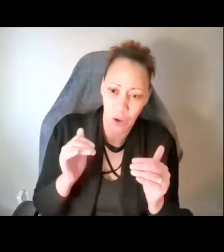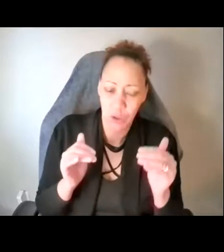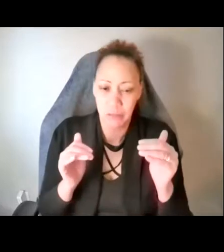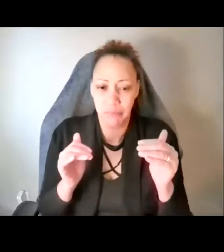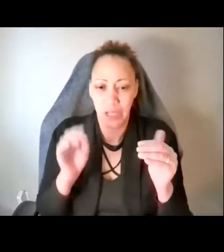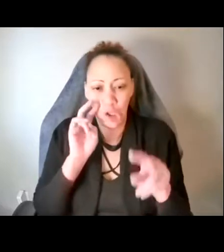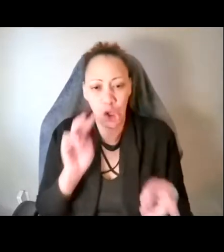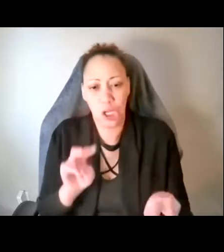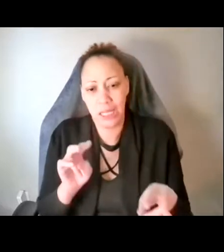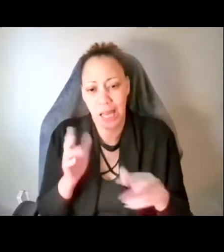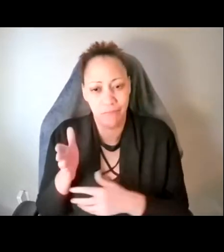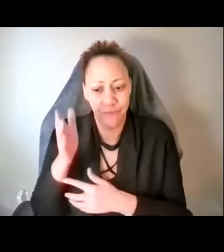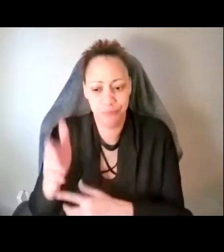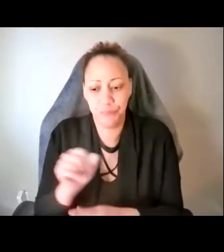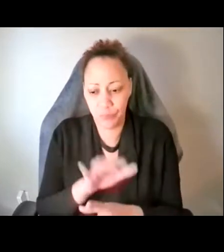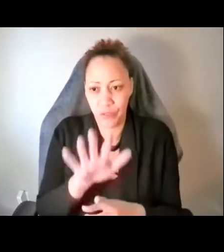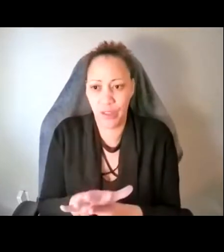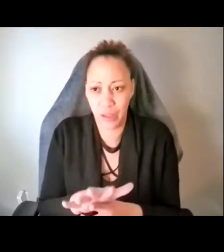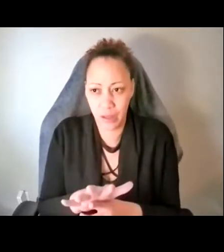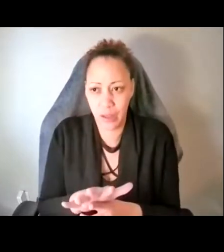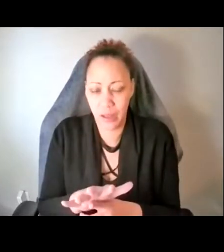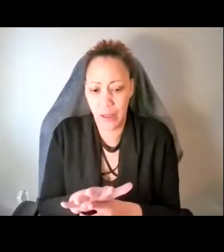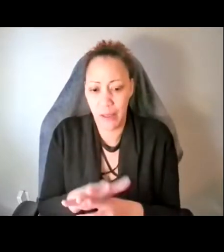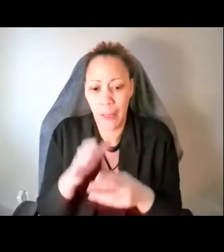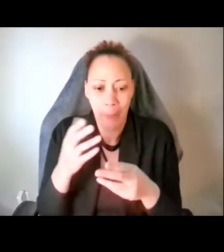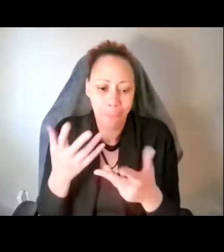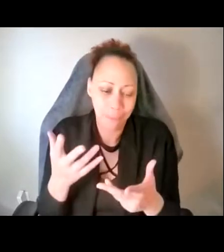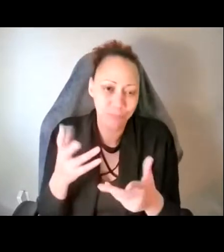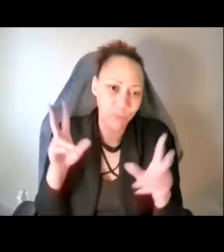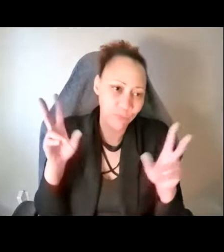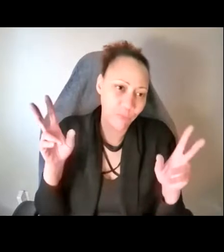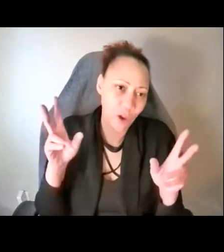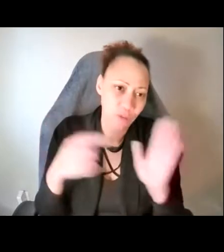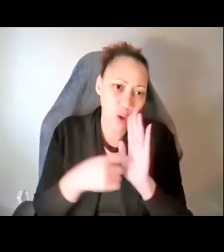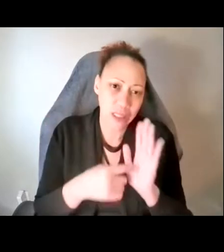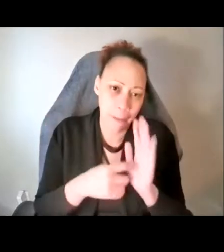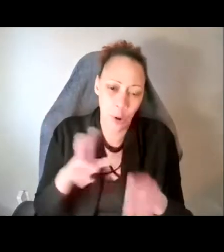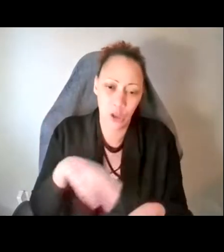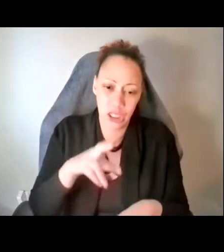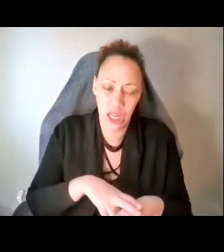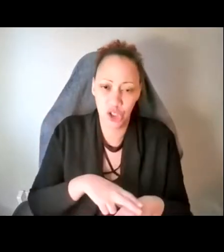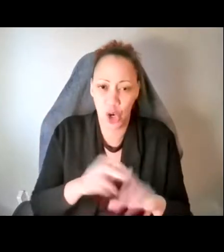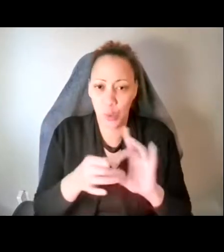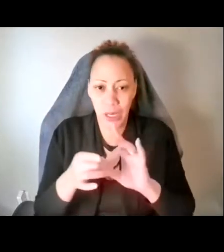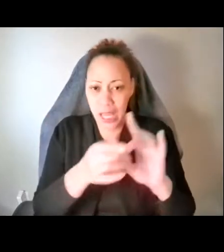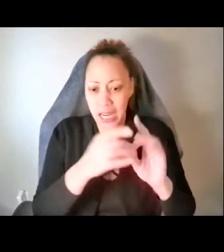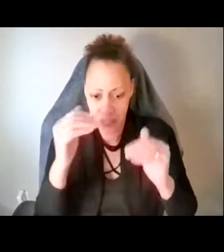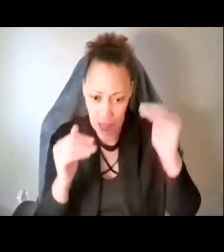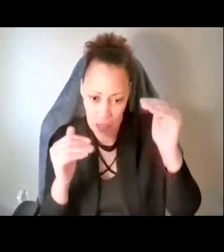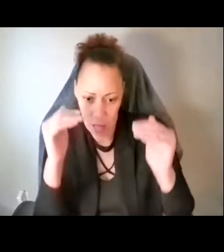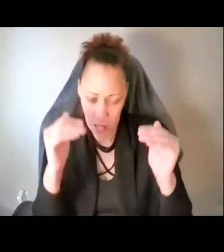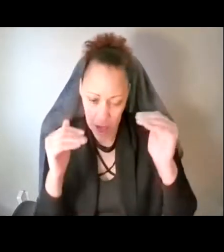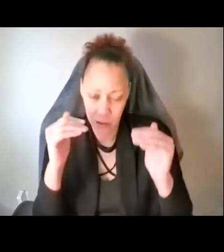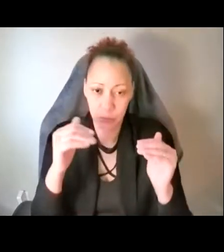at long-term effects such as, um, the nature relatedness scale. And so we found, we, the researchers, um,